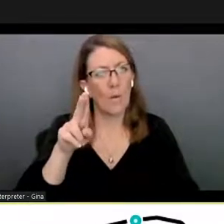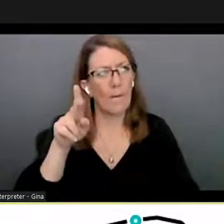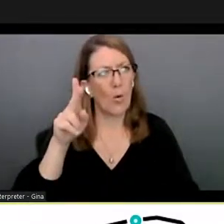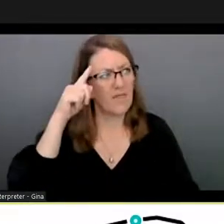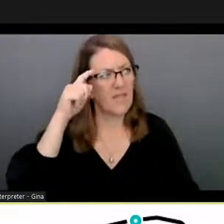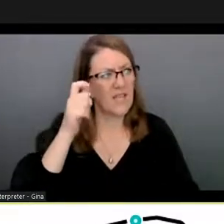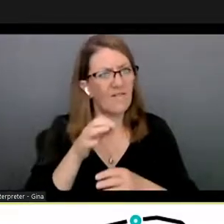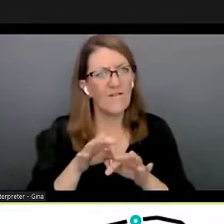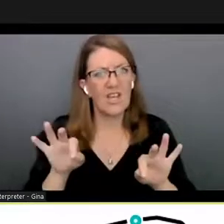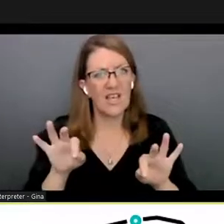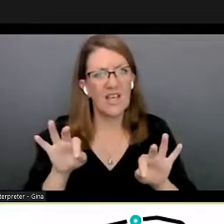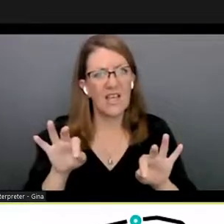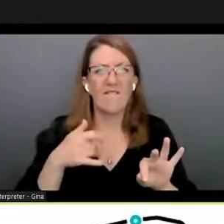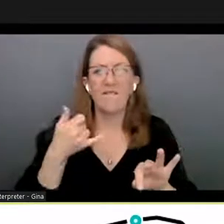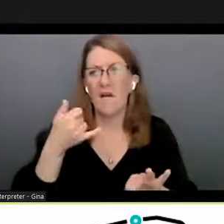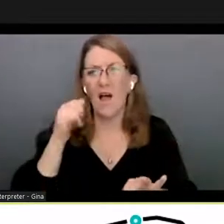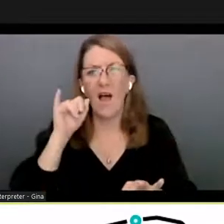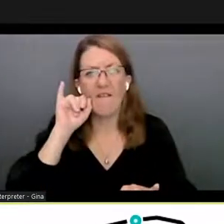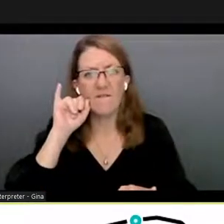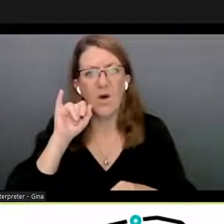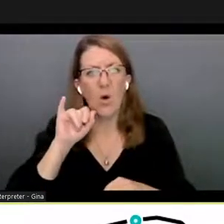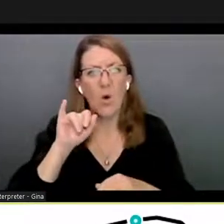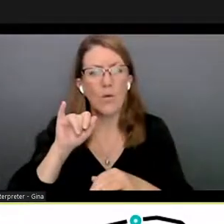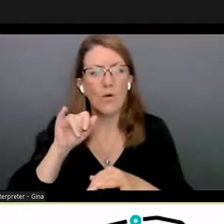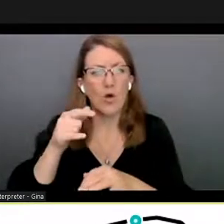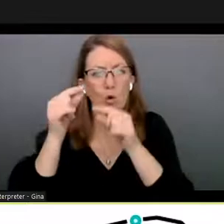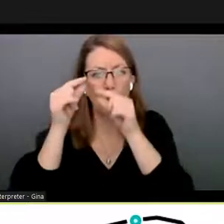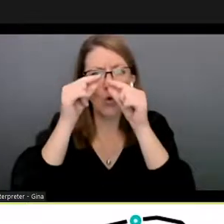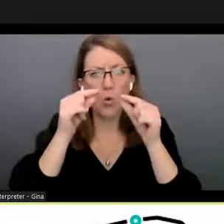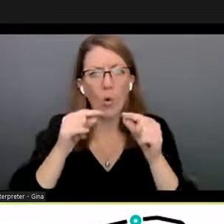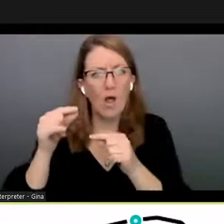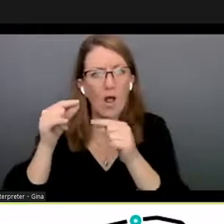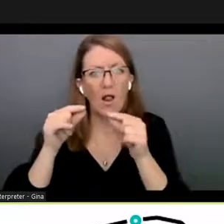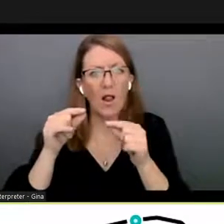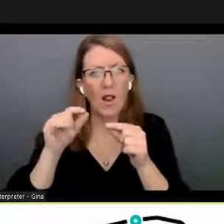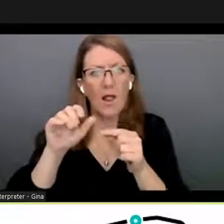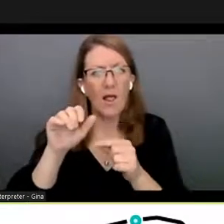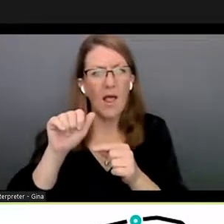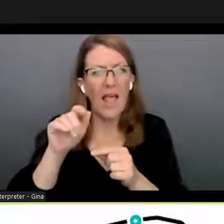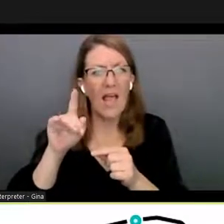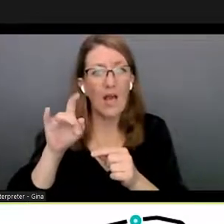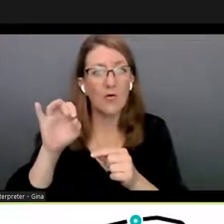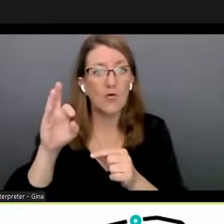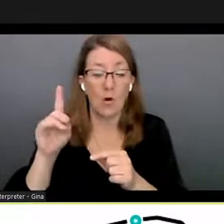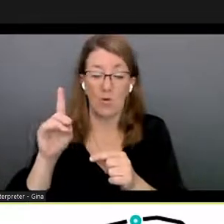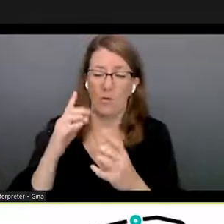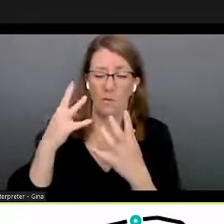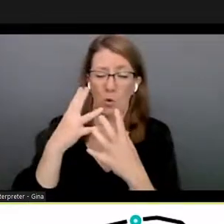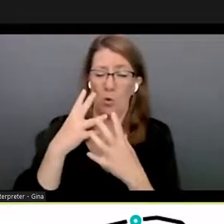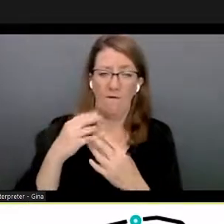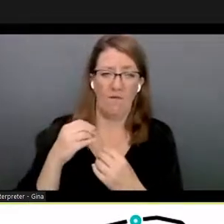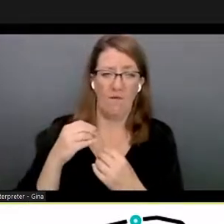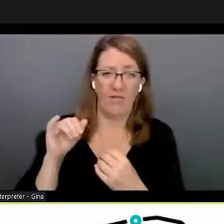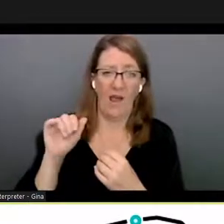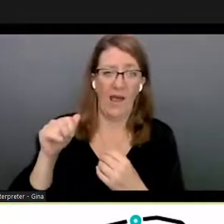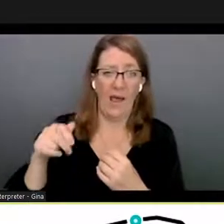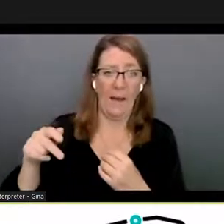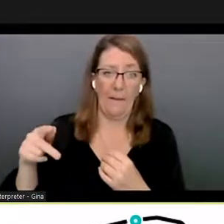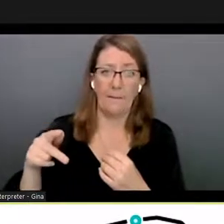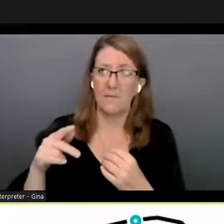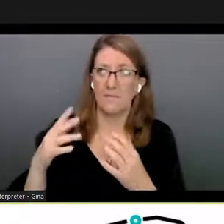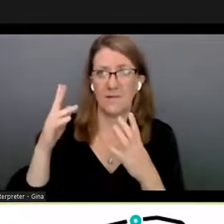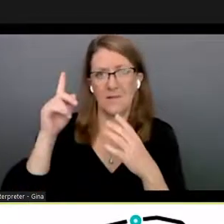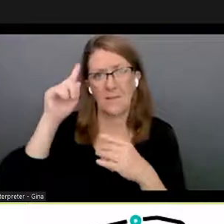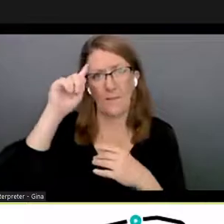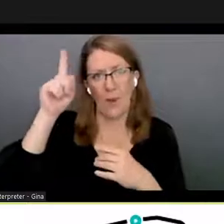it's got an iphone and google android version it's a beautiful app quite frankly um they have some very smart people